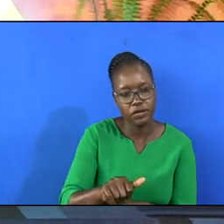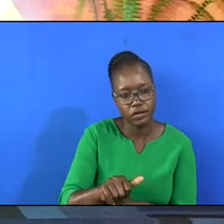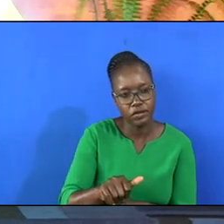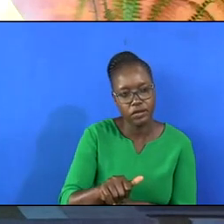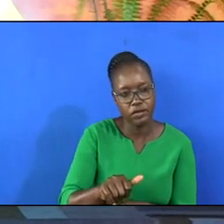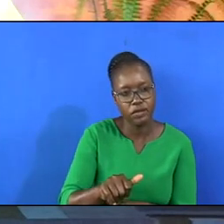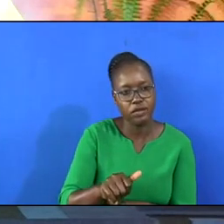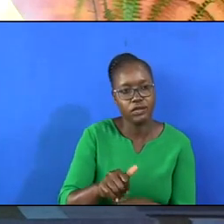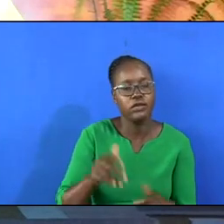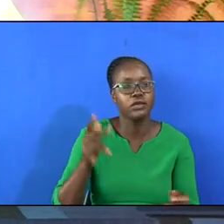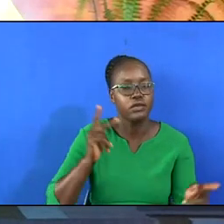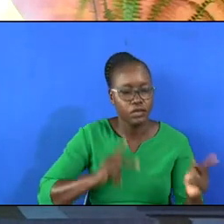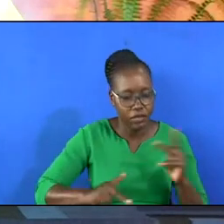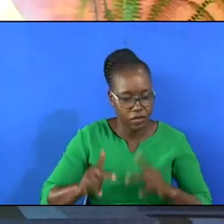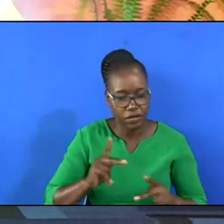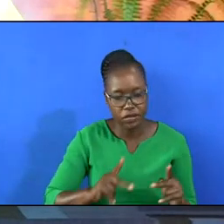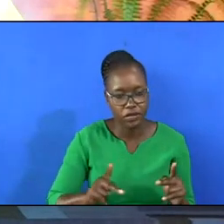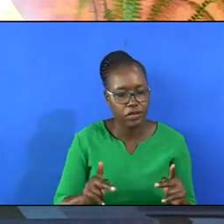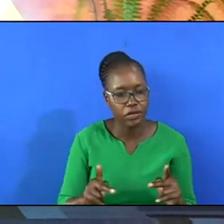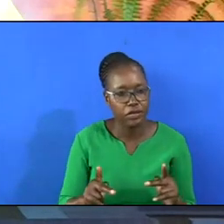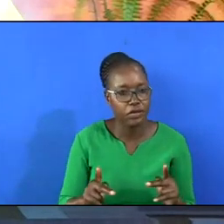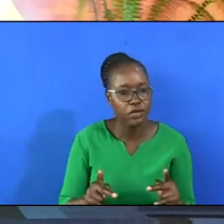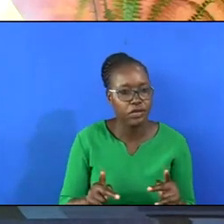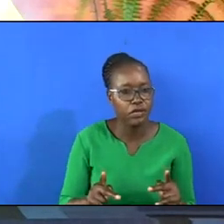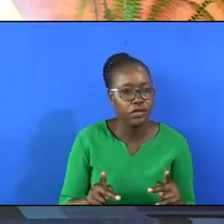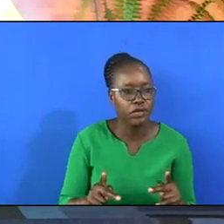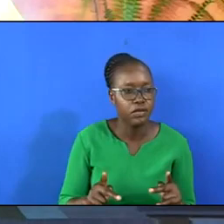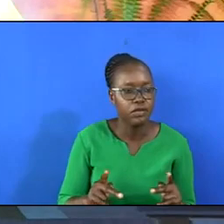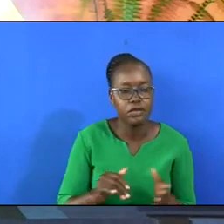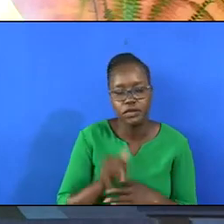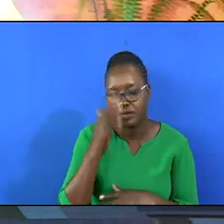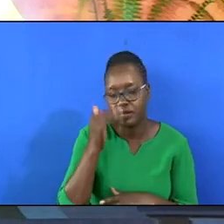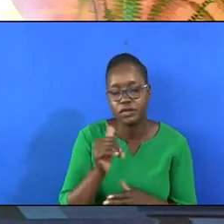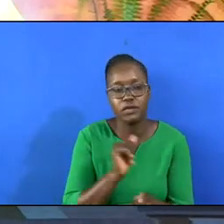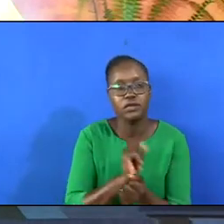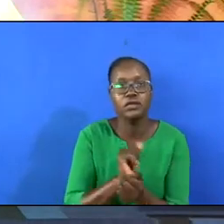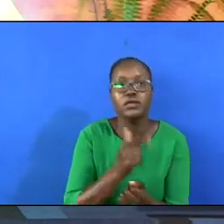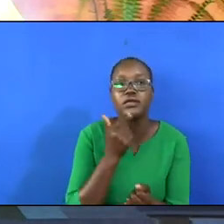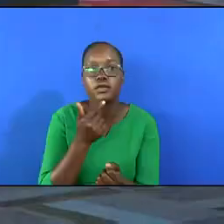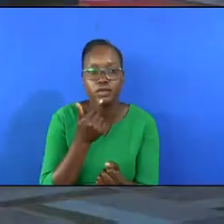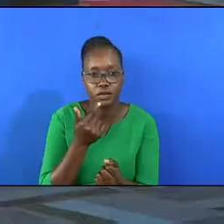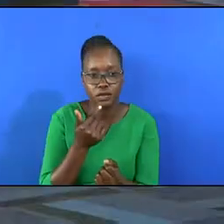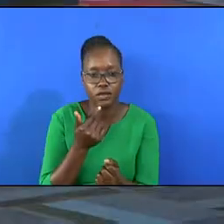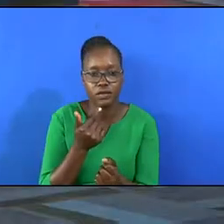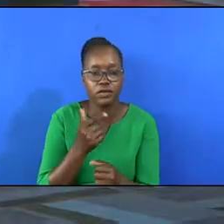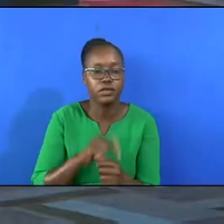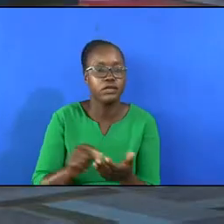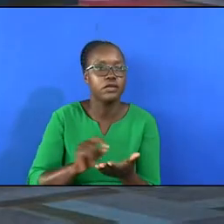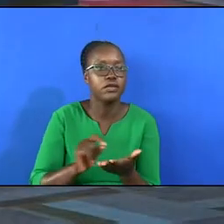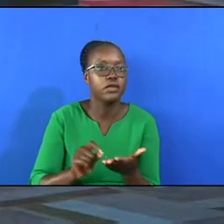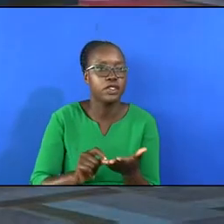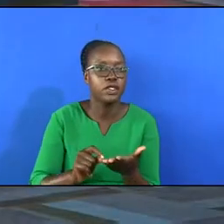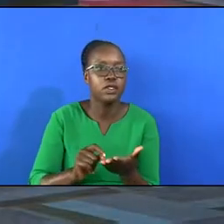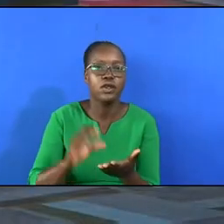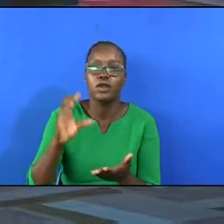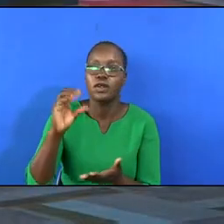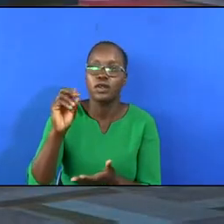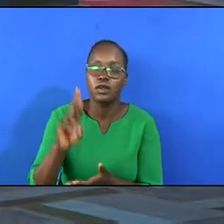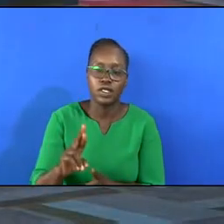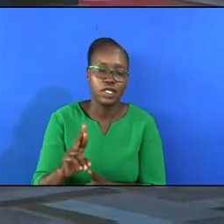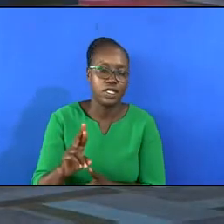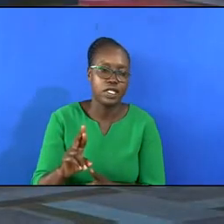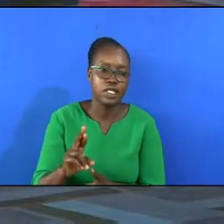human being. Not even the angels. that's why Paul says when he's writing to Corinthians